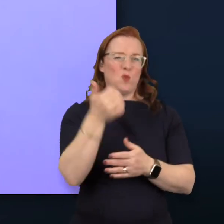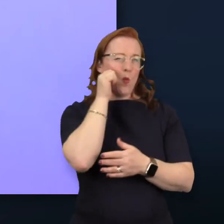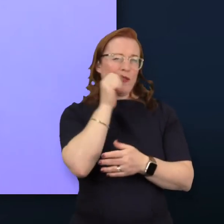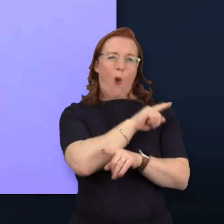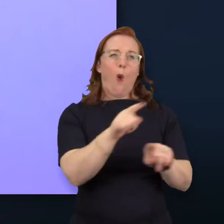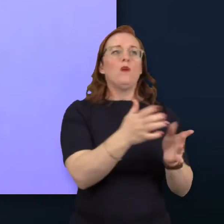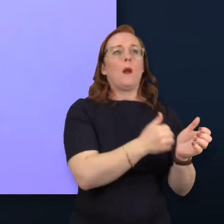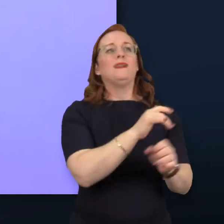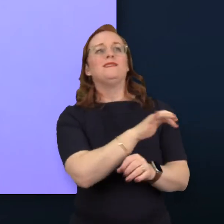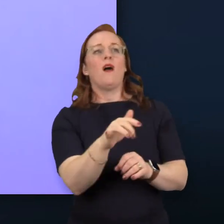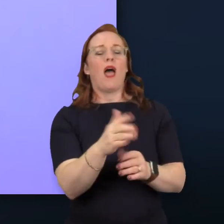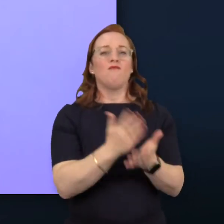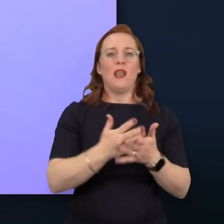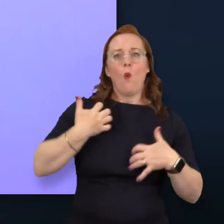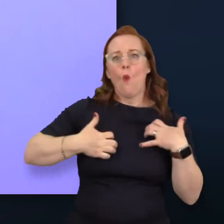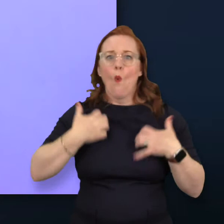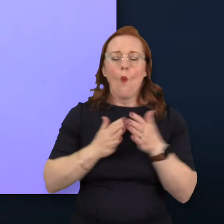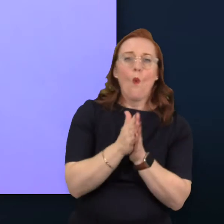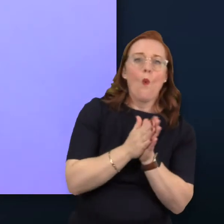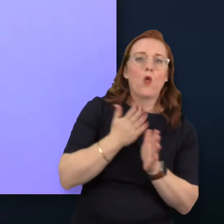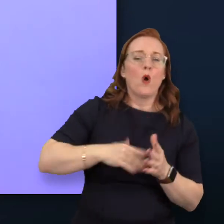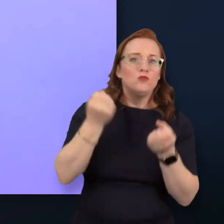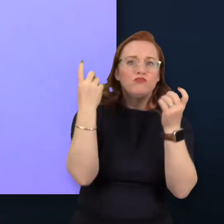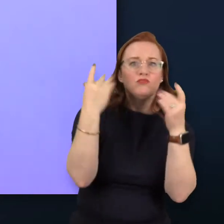companies and individuals in neurodiversity.